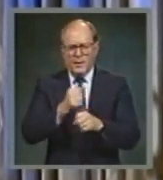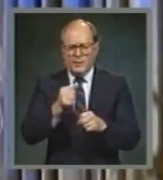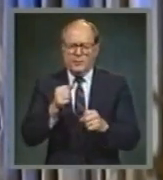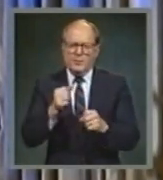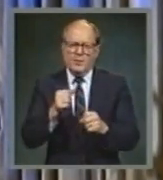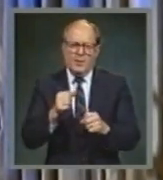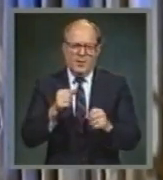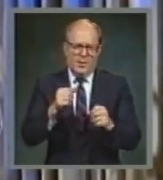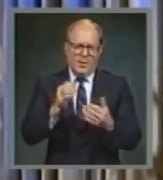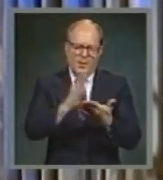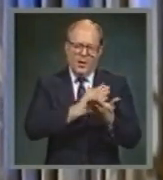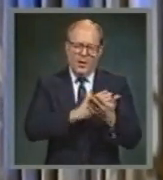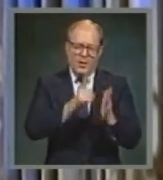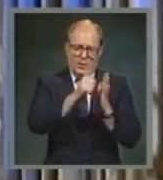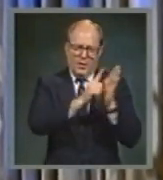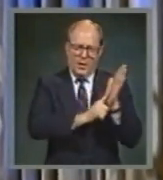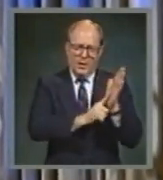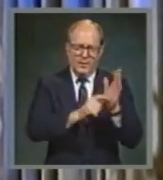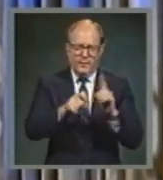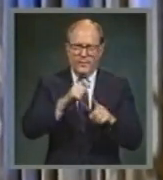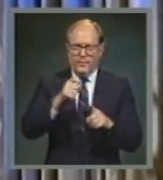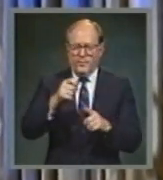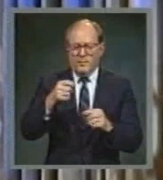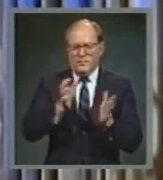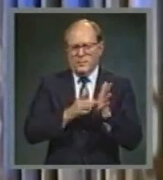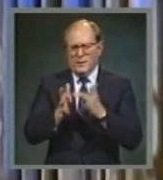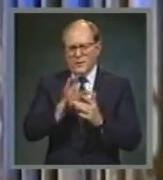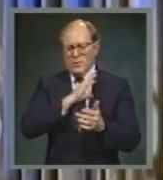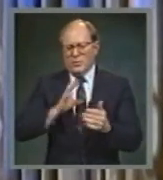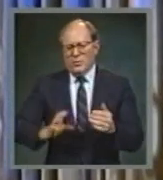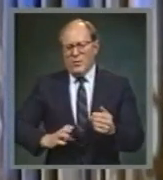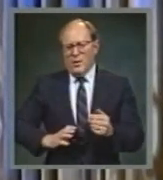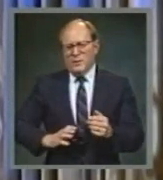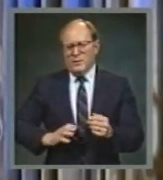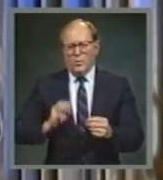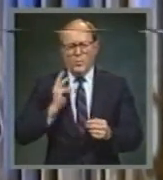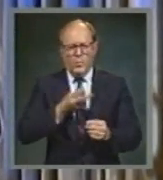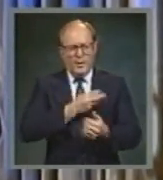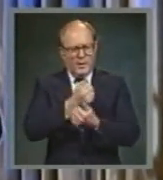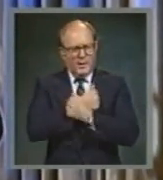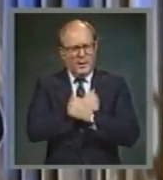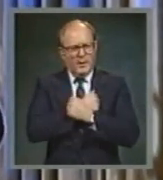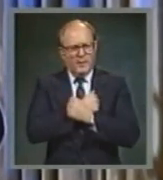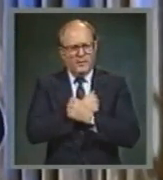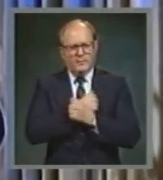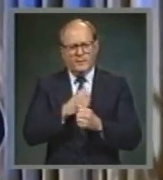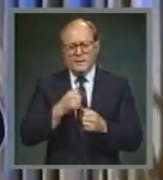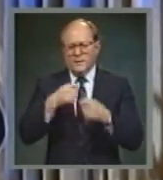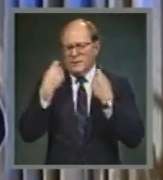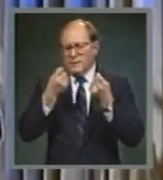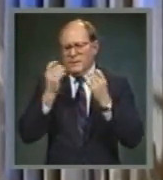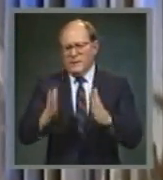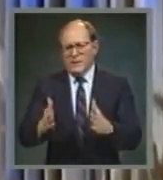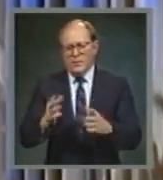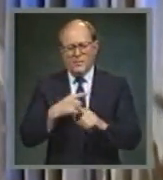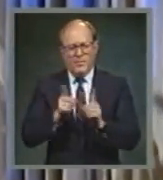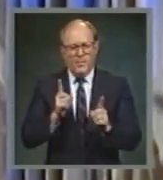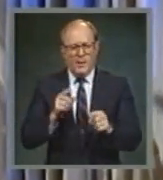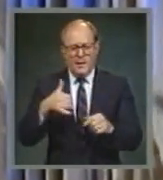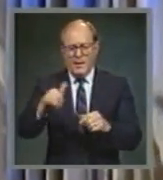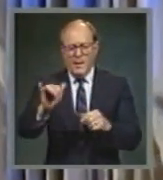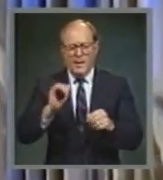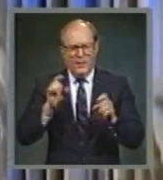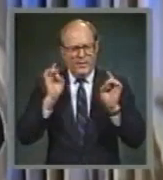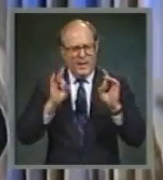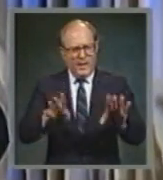Jesus Christ, who while he loves sinners, hates sin, Hebrews 1.9. His is a